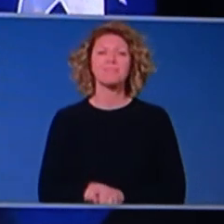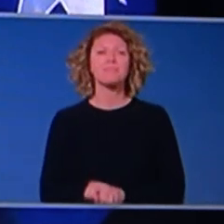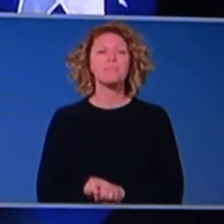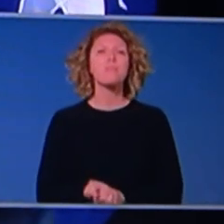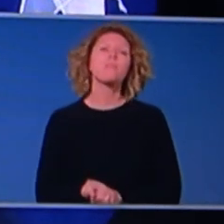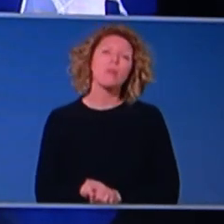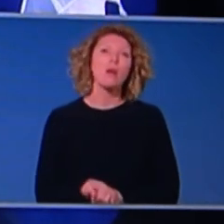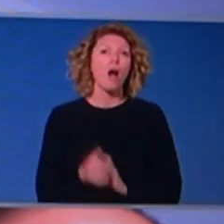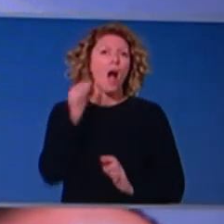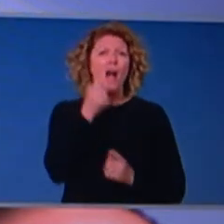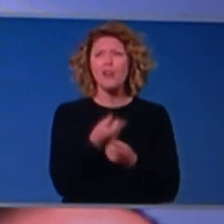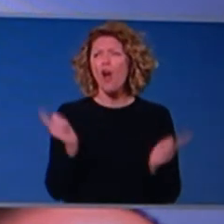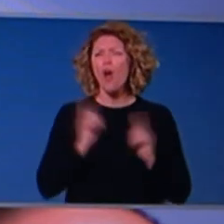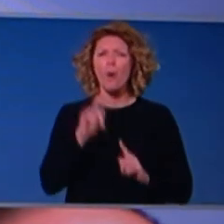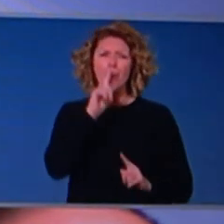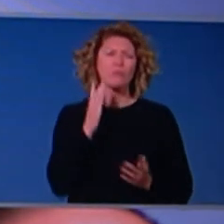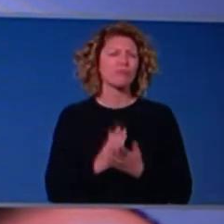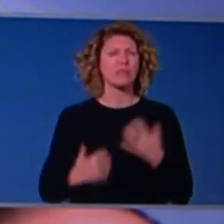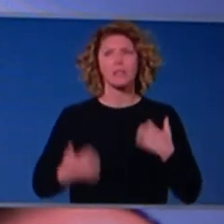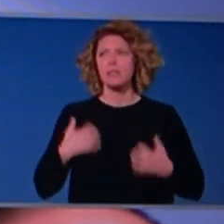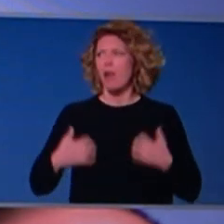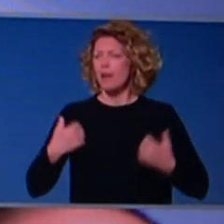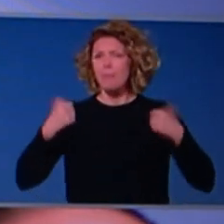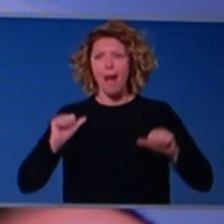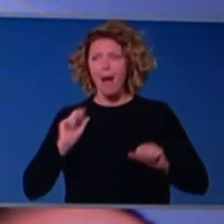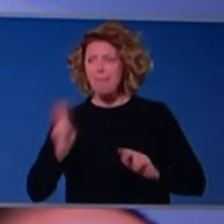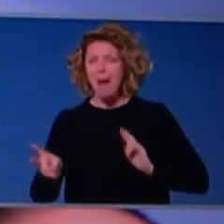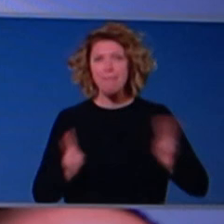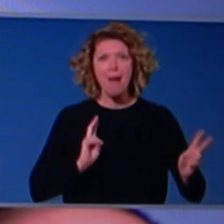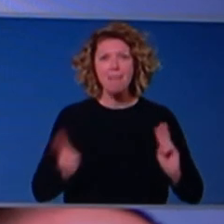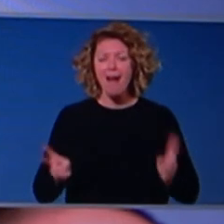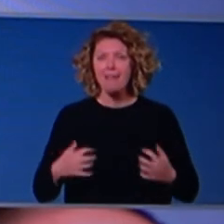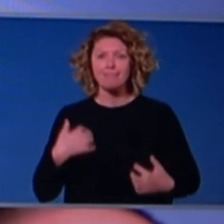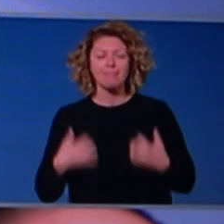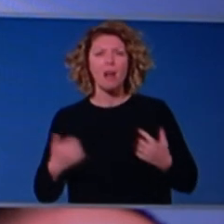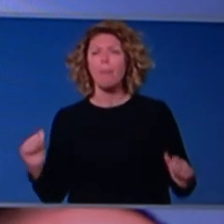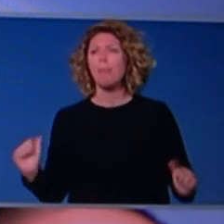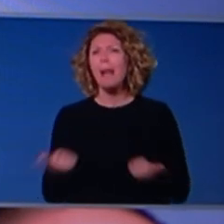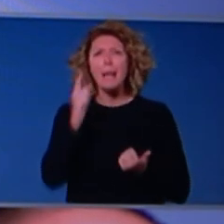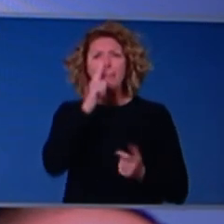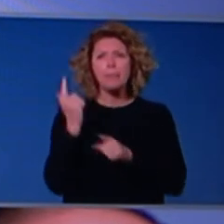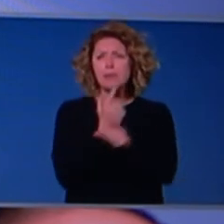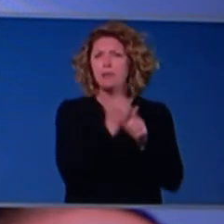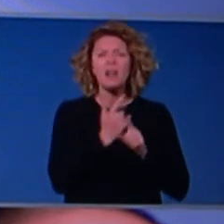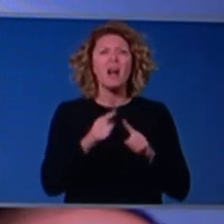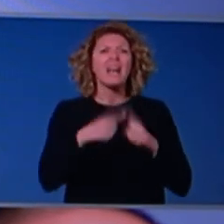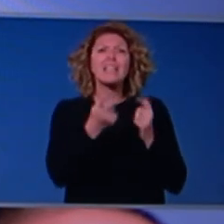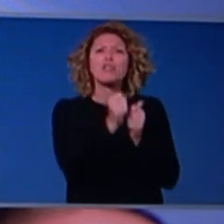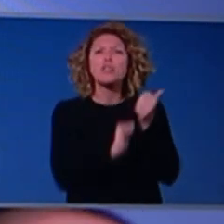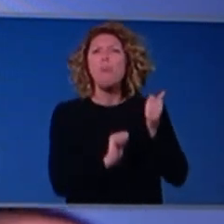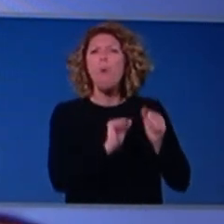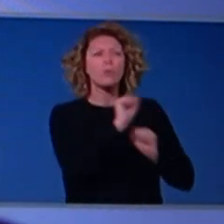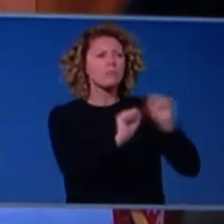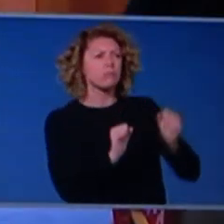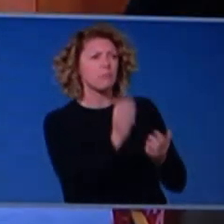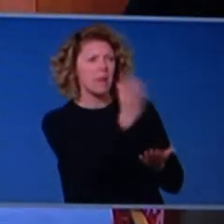happen in accordance with the health rules and the other arrangements in place. There are very comprehensive proposals that have been put forward by a number of the codes. And